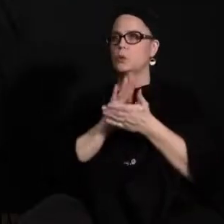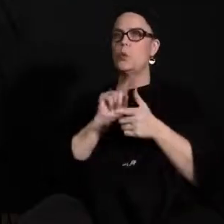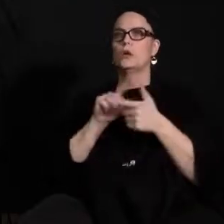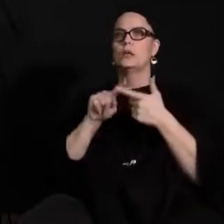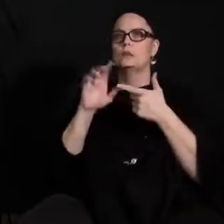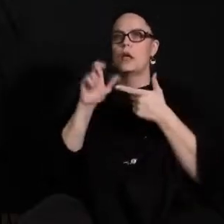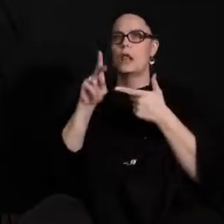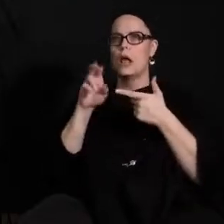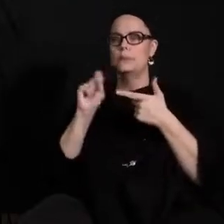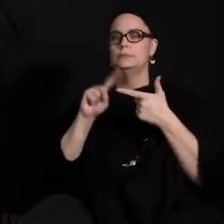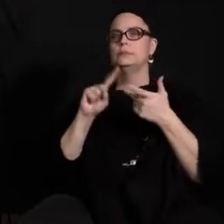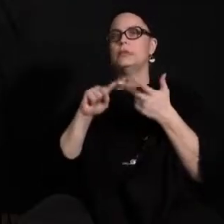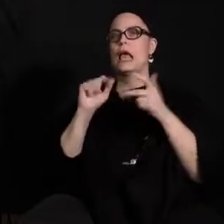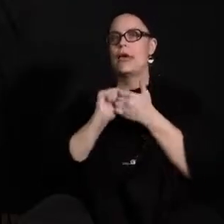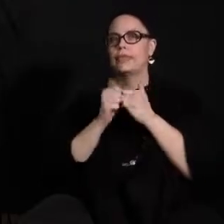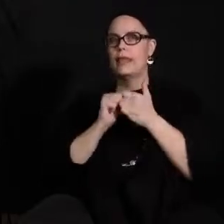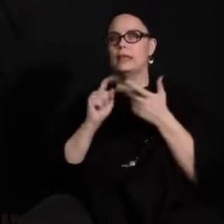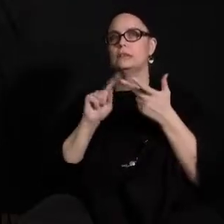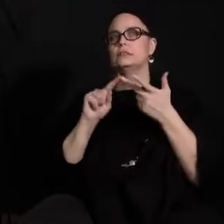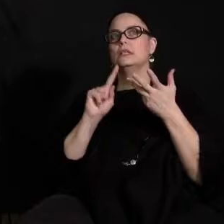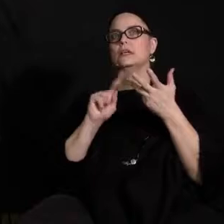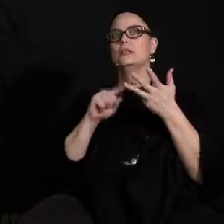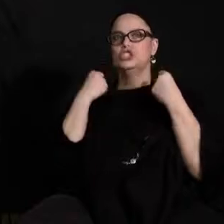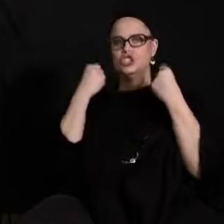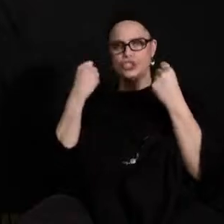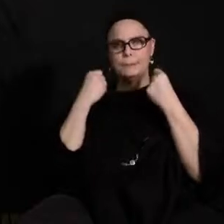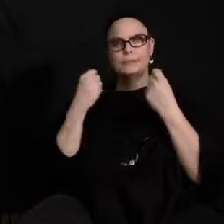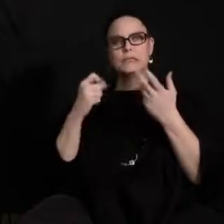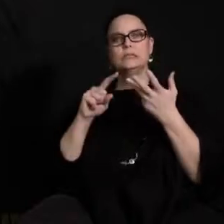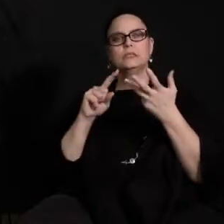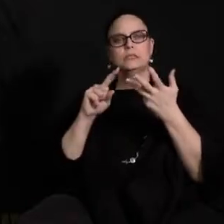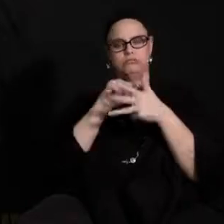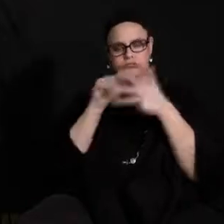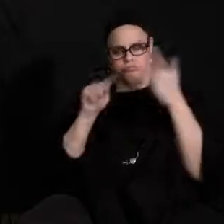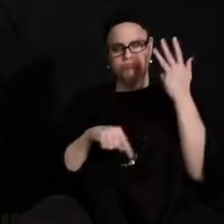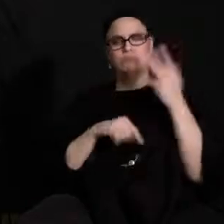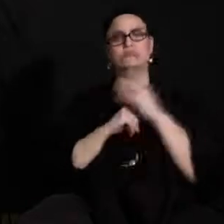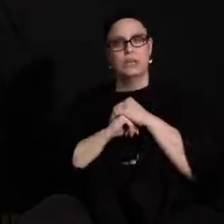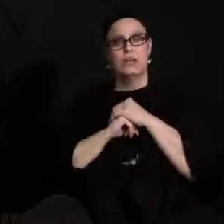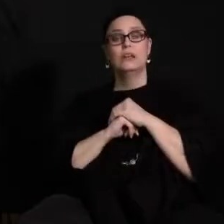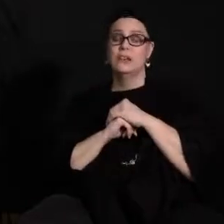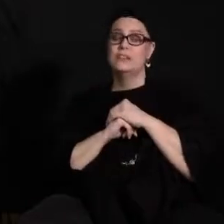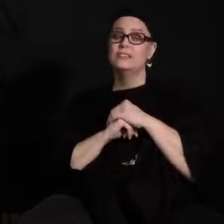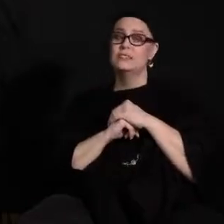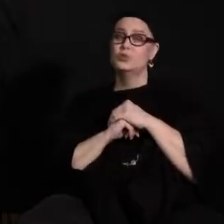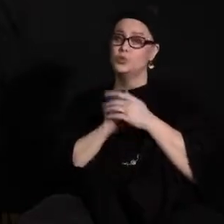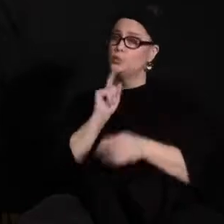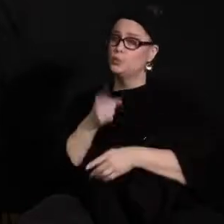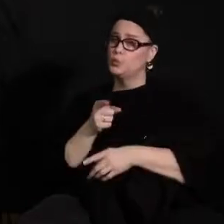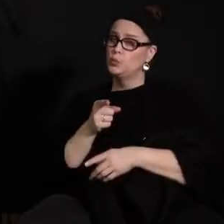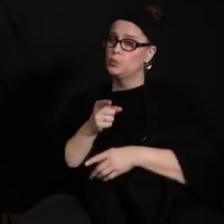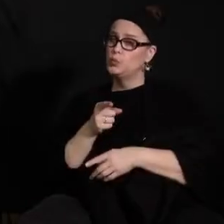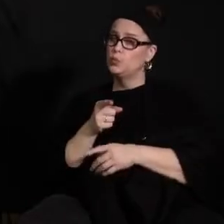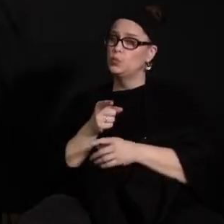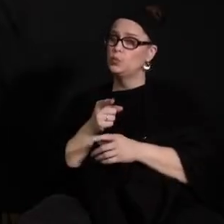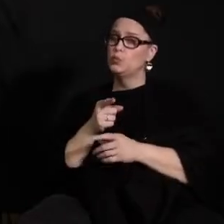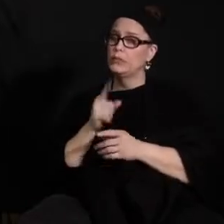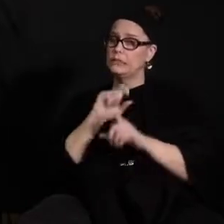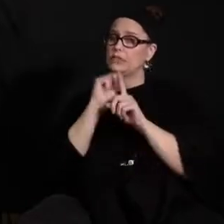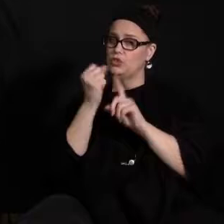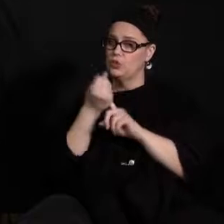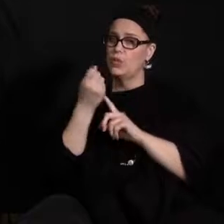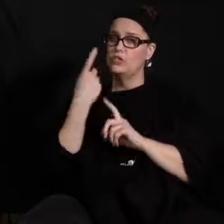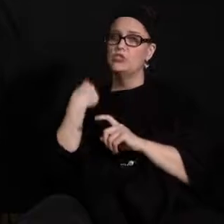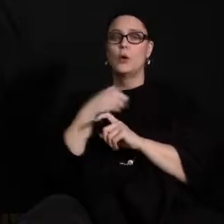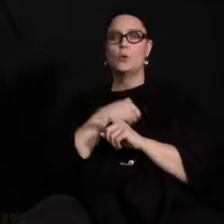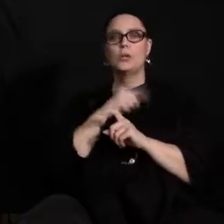um uh and in in gyms and stuff like that so this is truly uh a situation where we really have to be